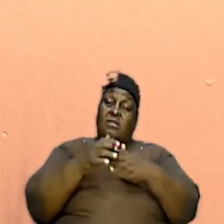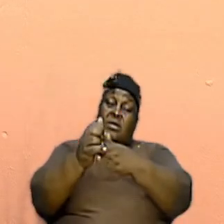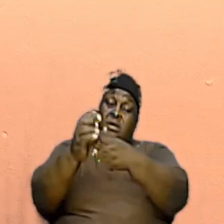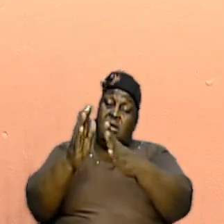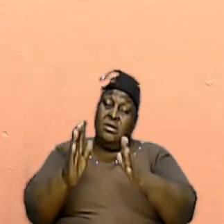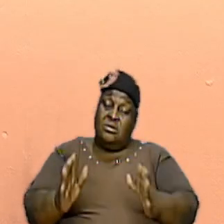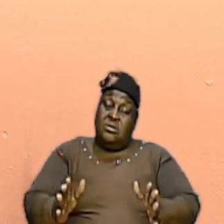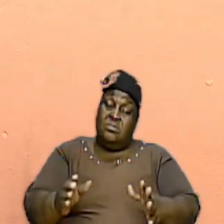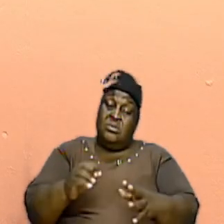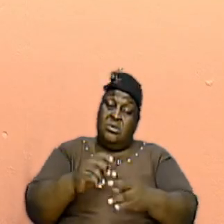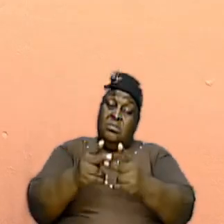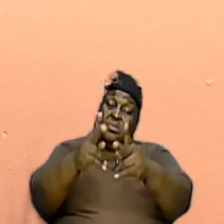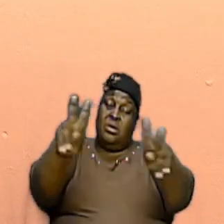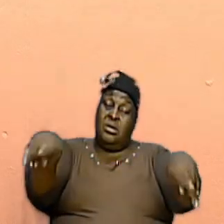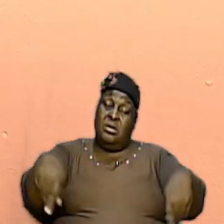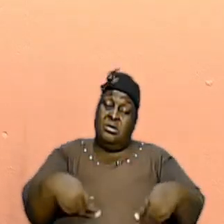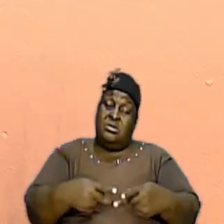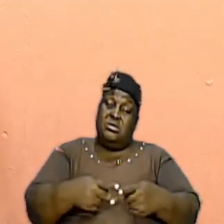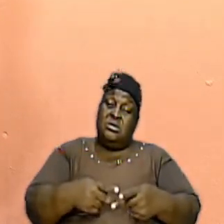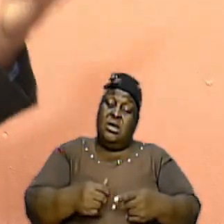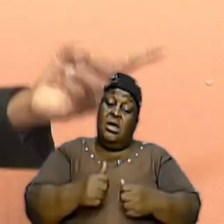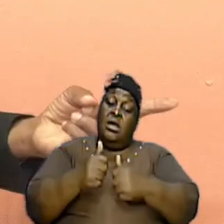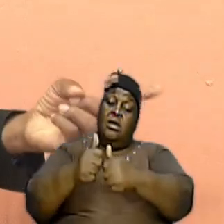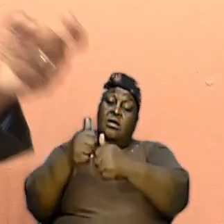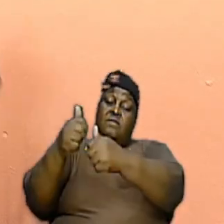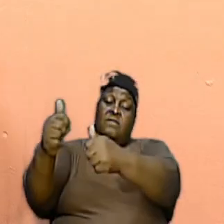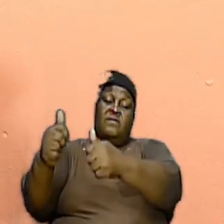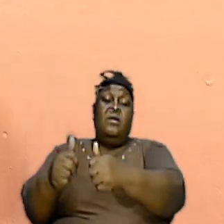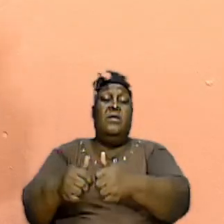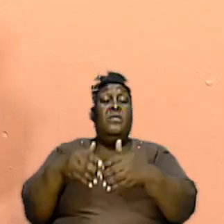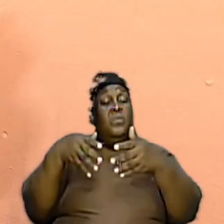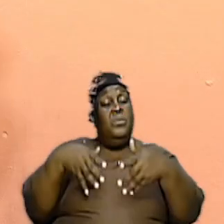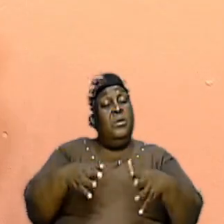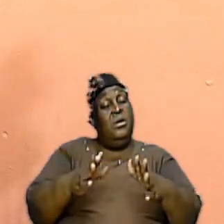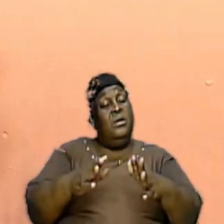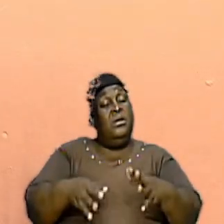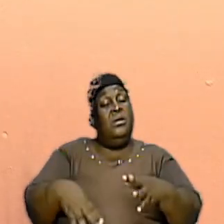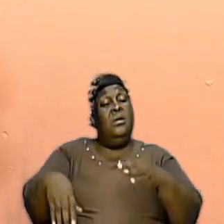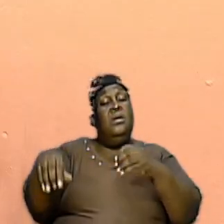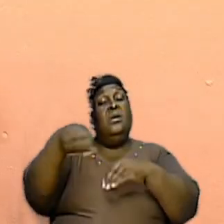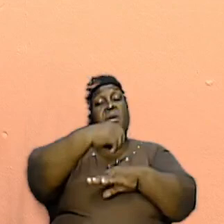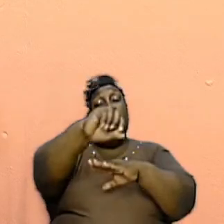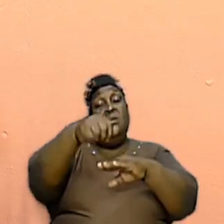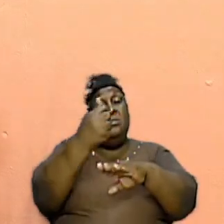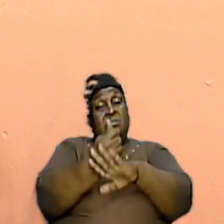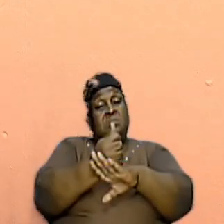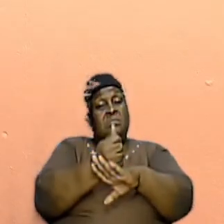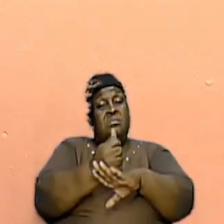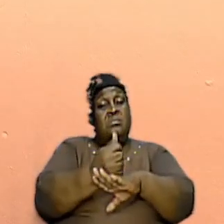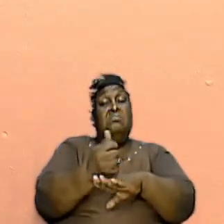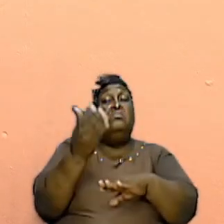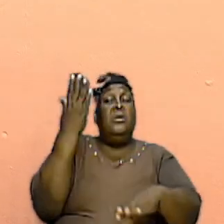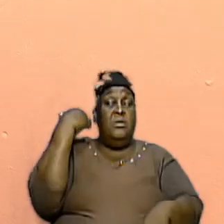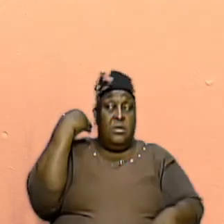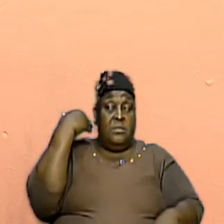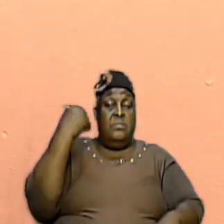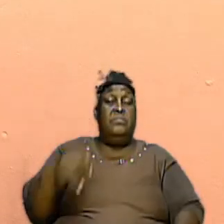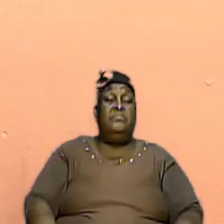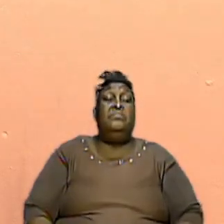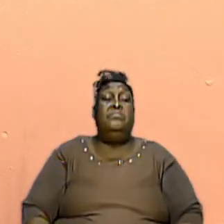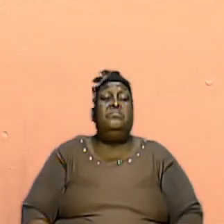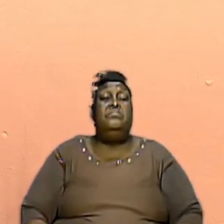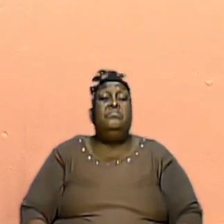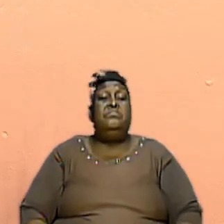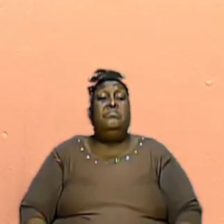and it all follows the pattern that was established back there. And the